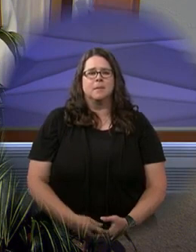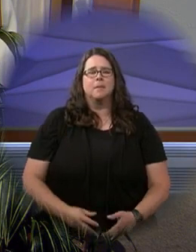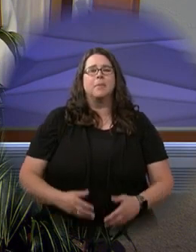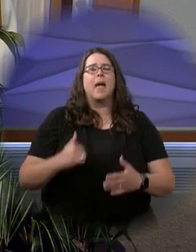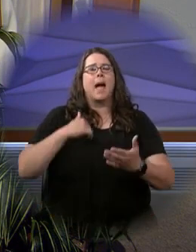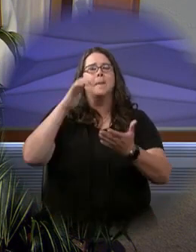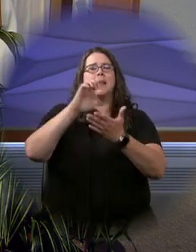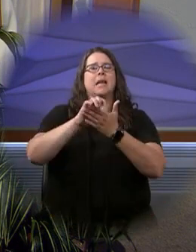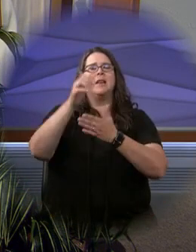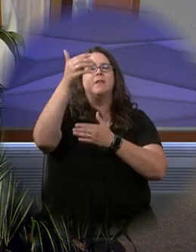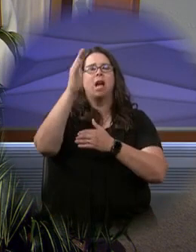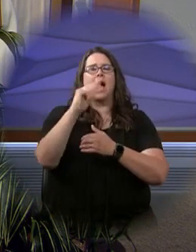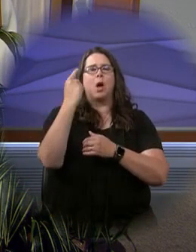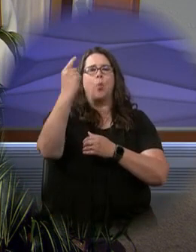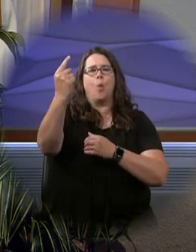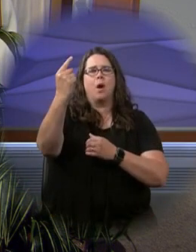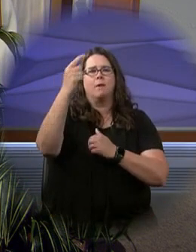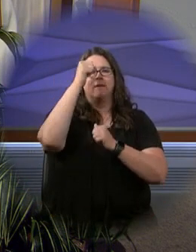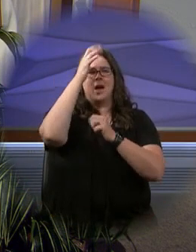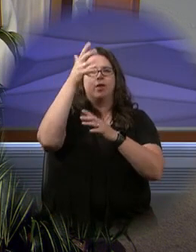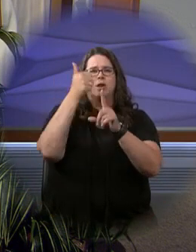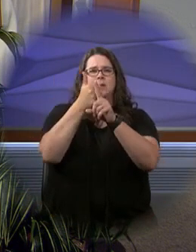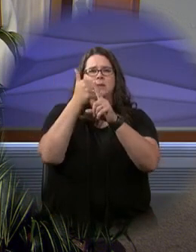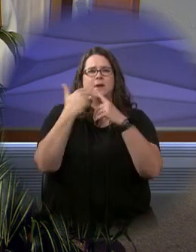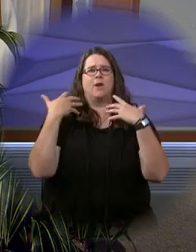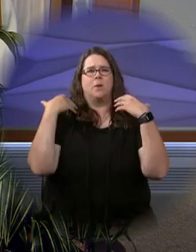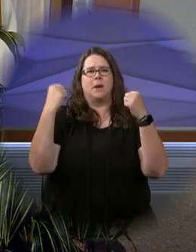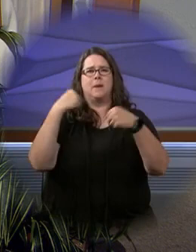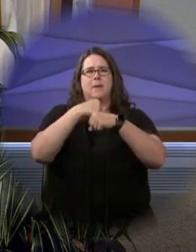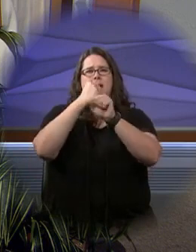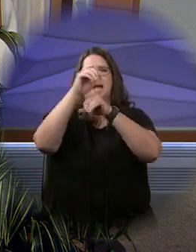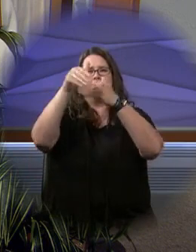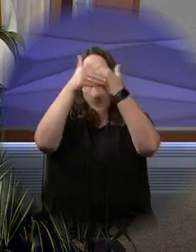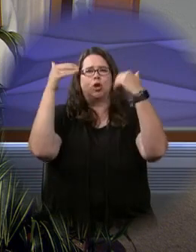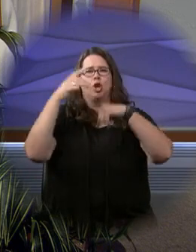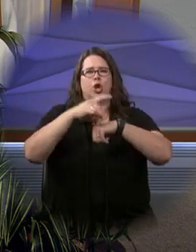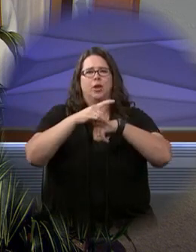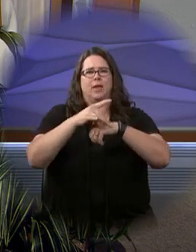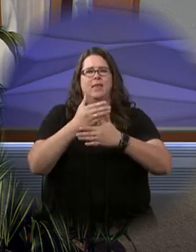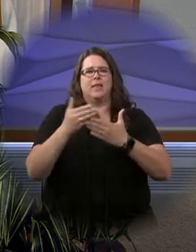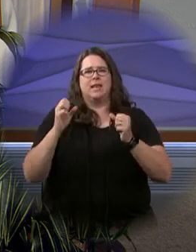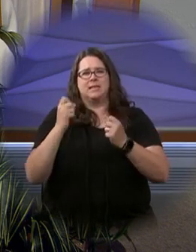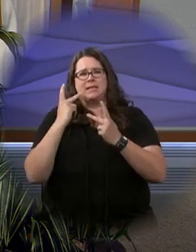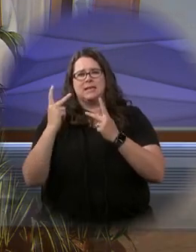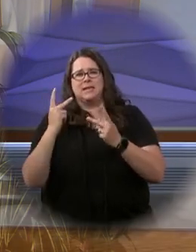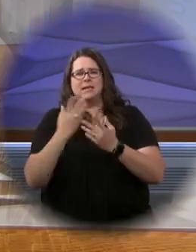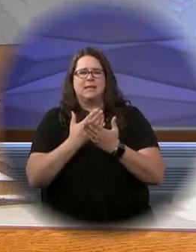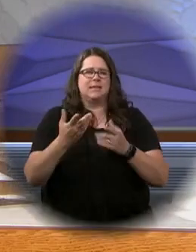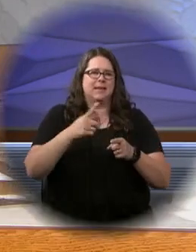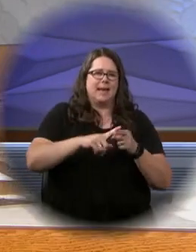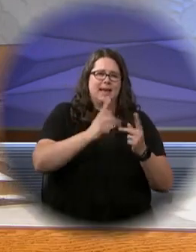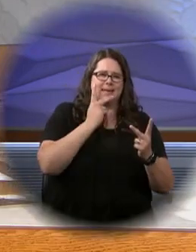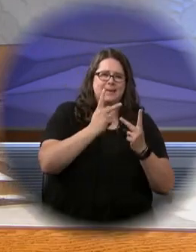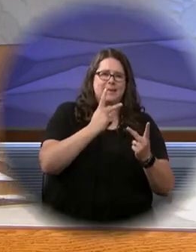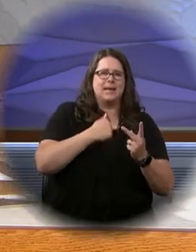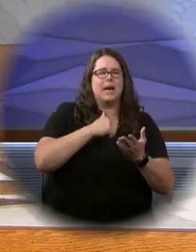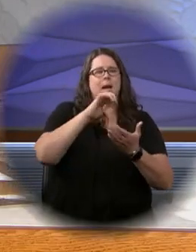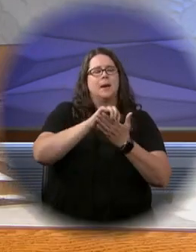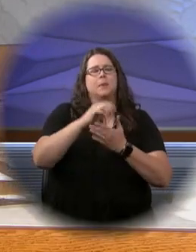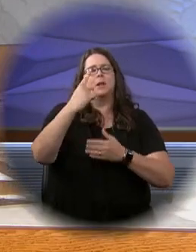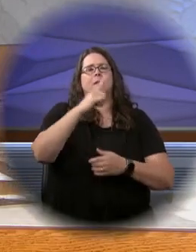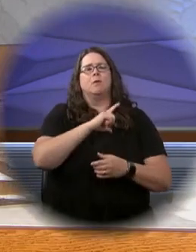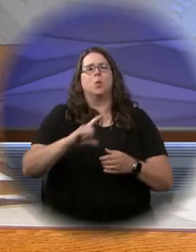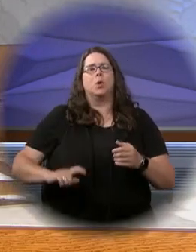I believe in one God, the Father Almighty, maker of heaven and earth, of all things visible and invisible.